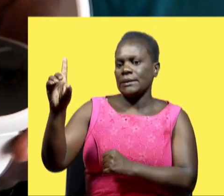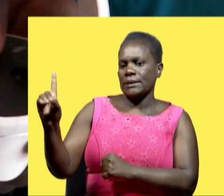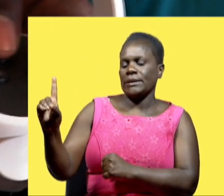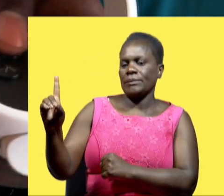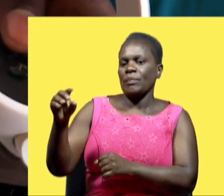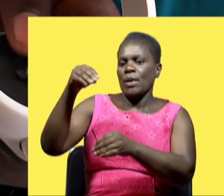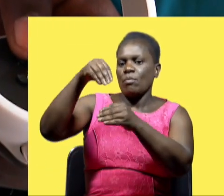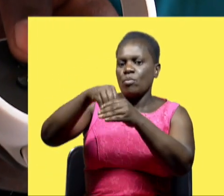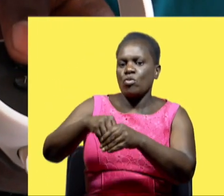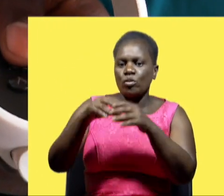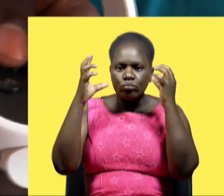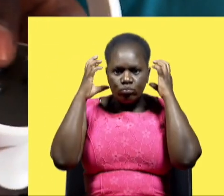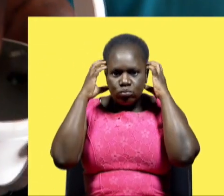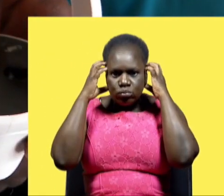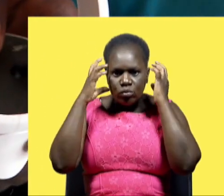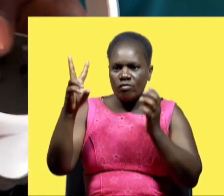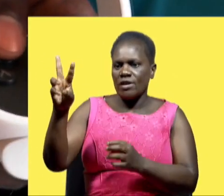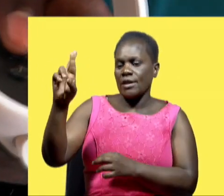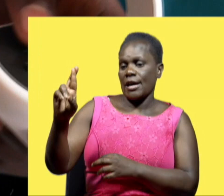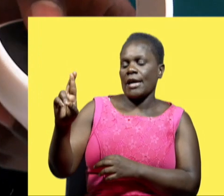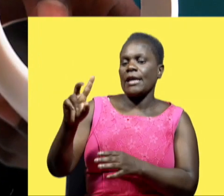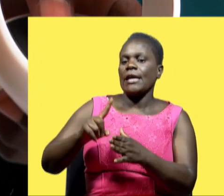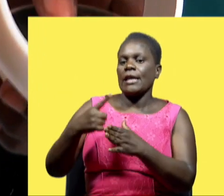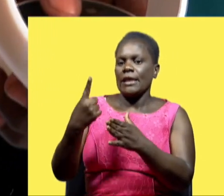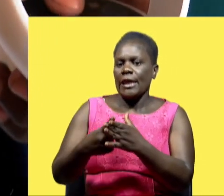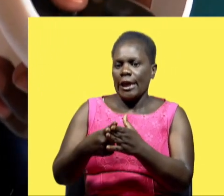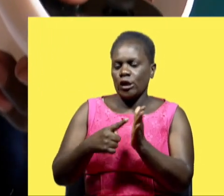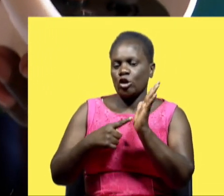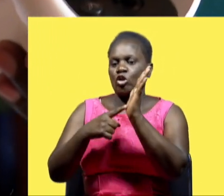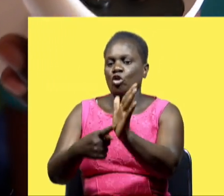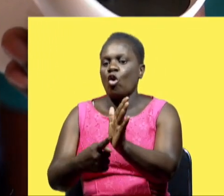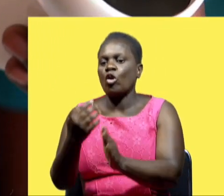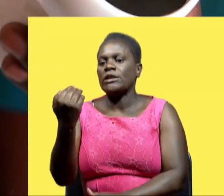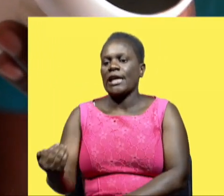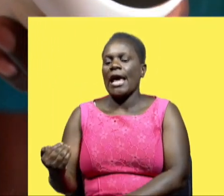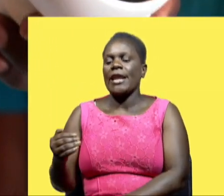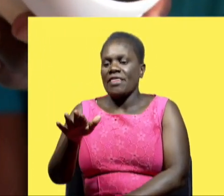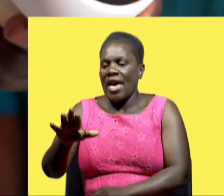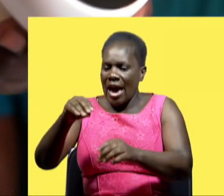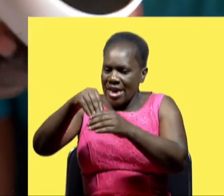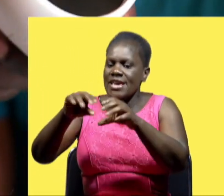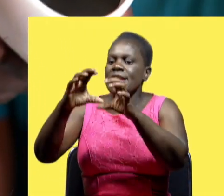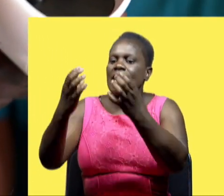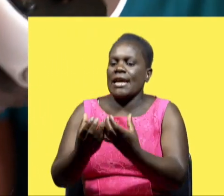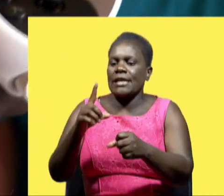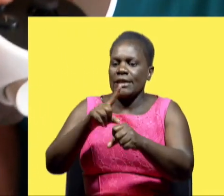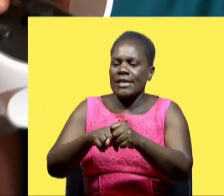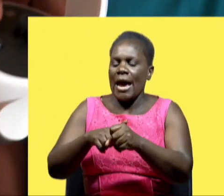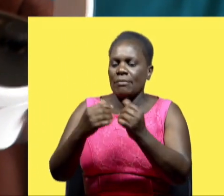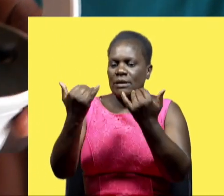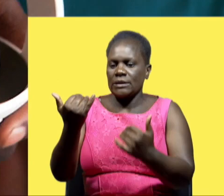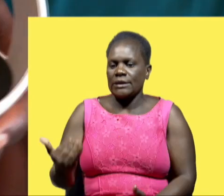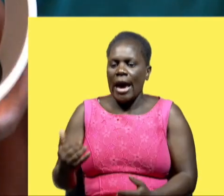put them into the head the vr headset and take the search to the child where he is and uh once the child